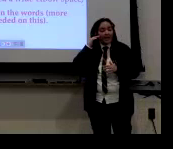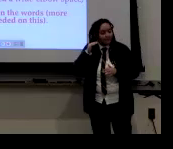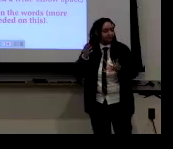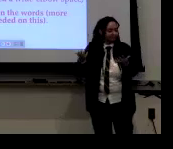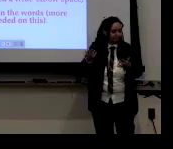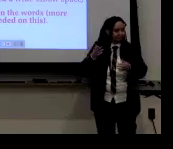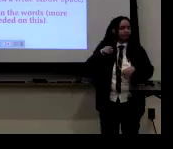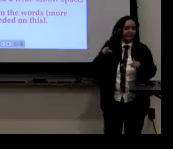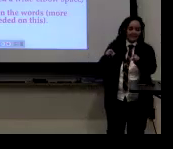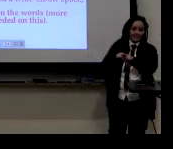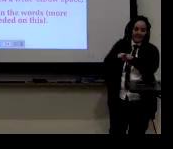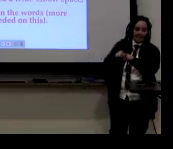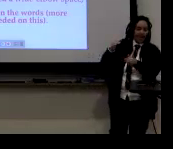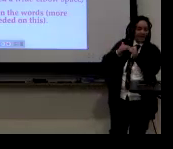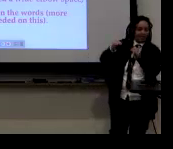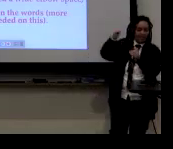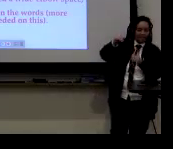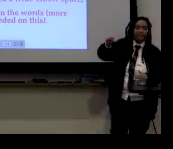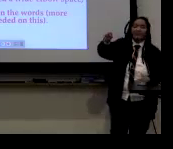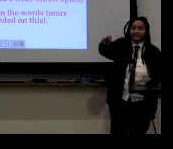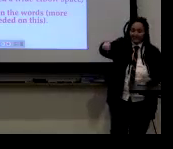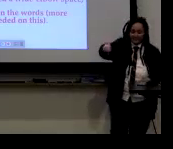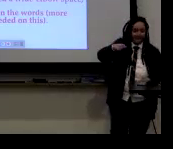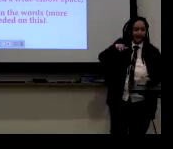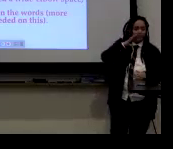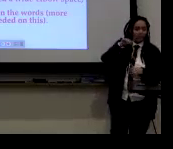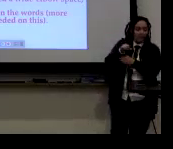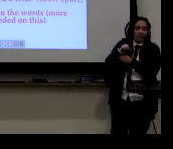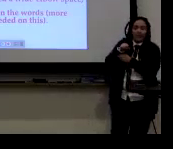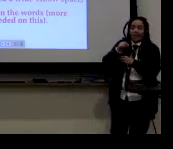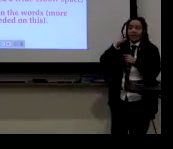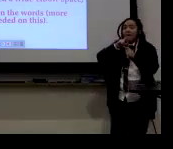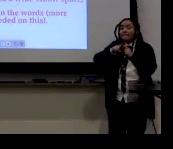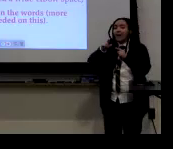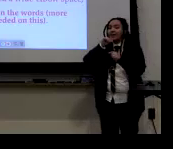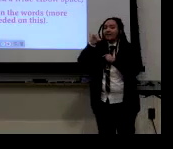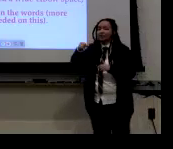and the head lean back, um, that's the same as above. Yes.